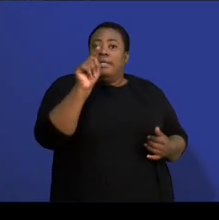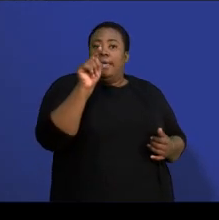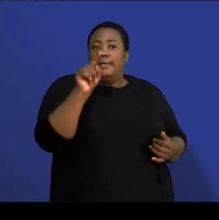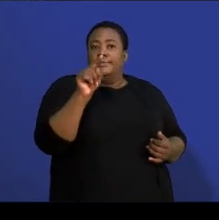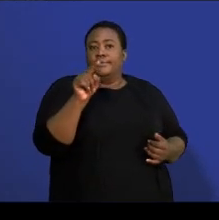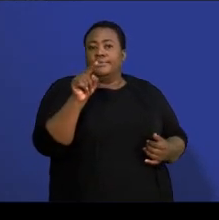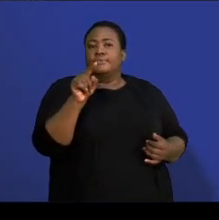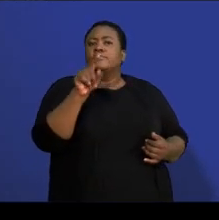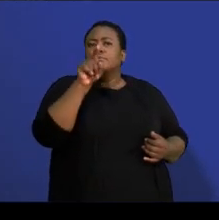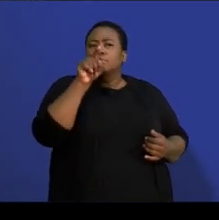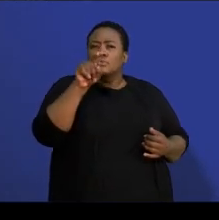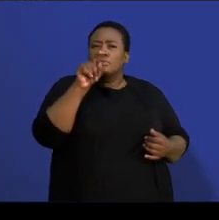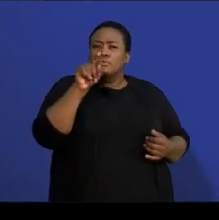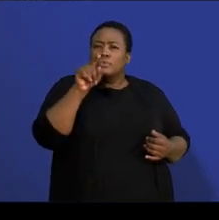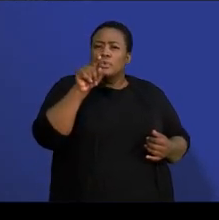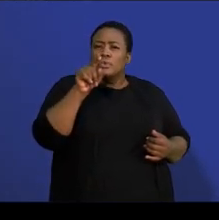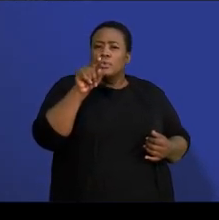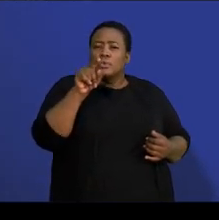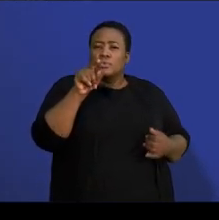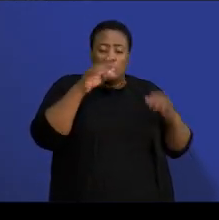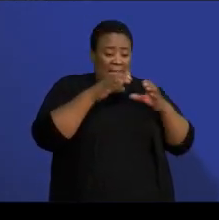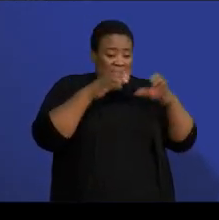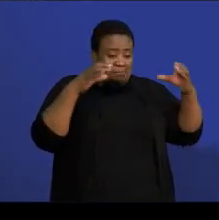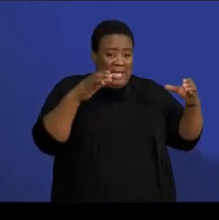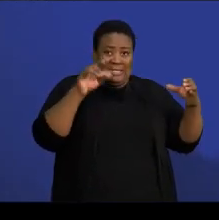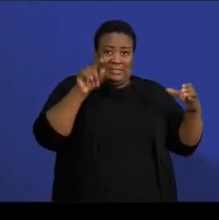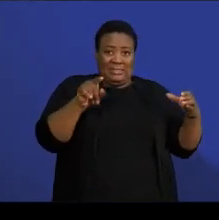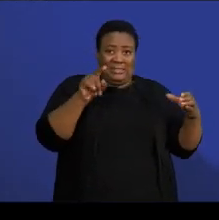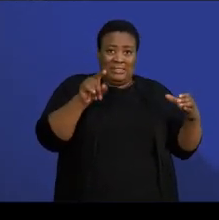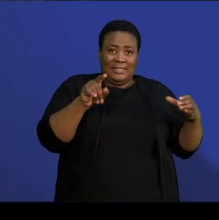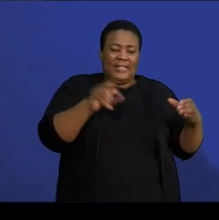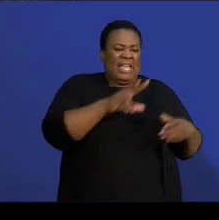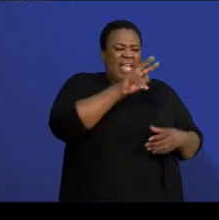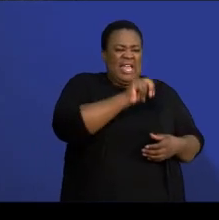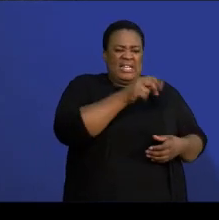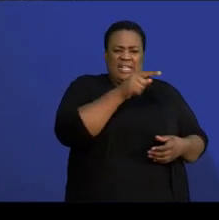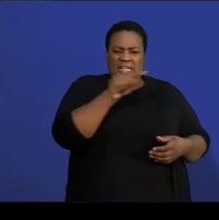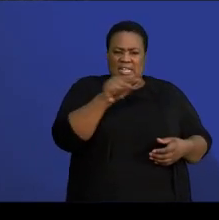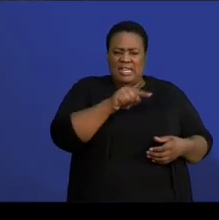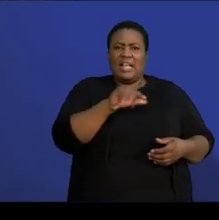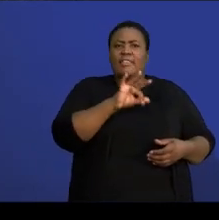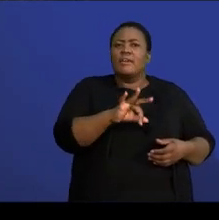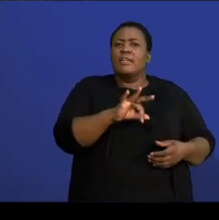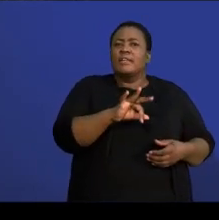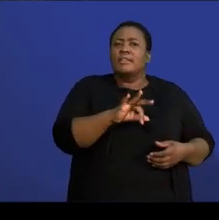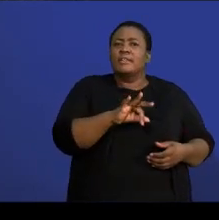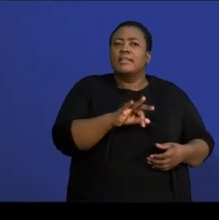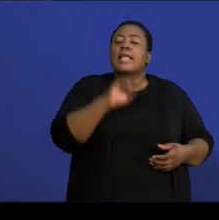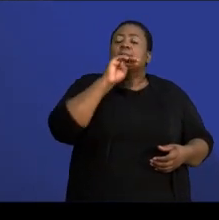for you to expand this, the n is equal to 3, means that the first term is at